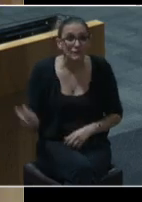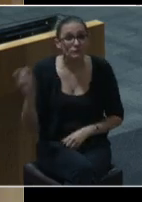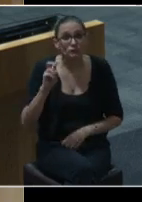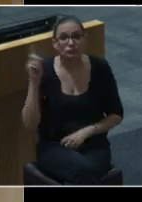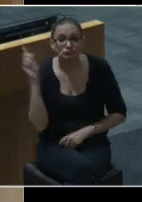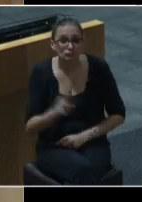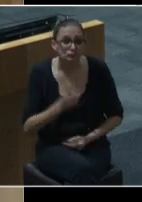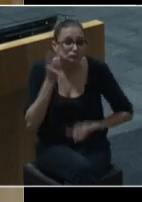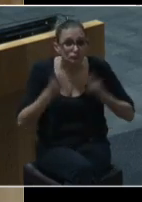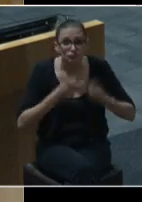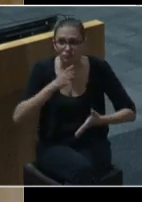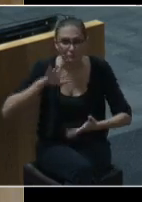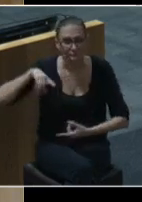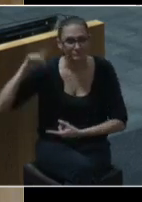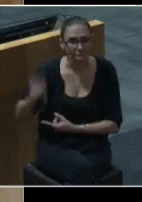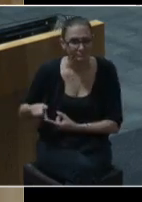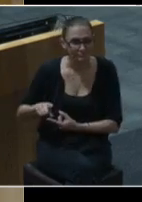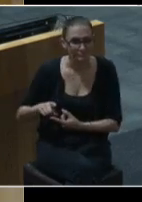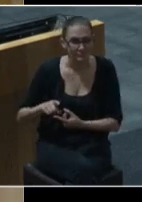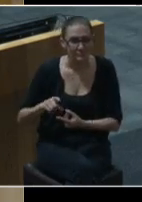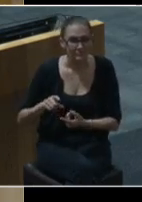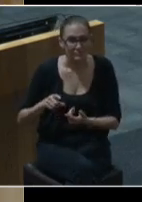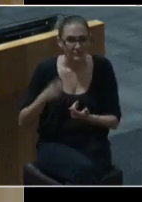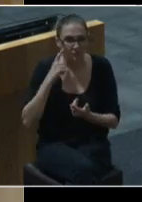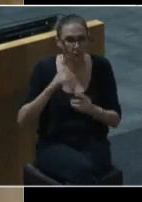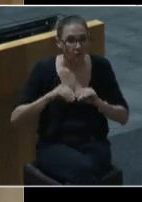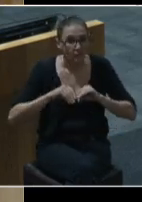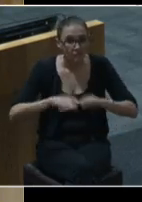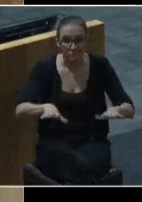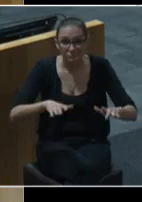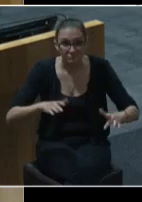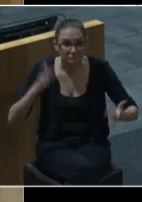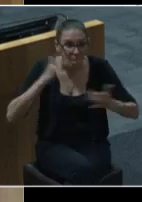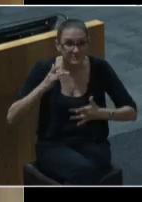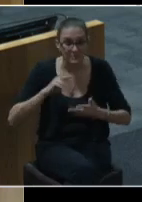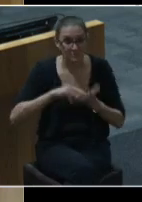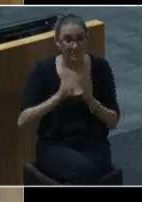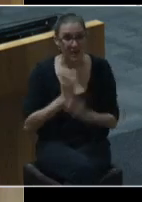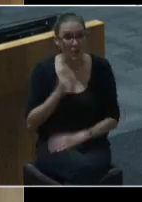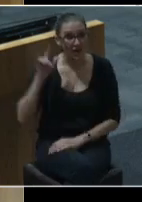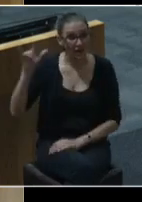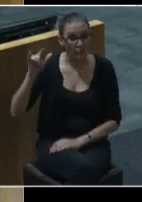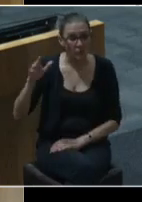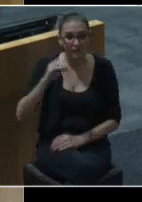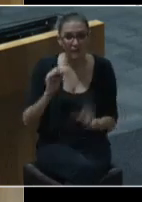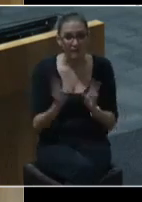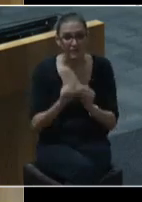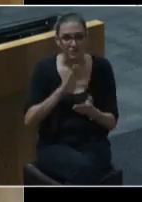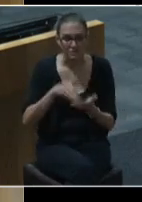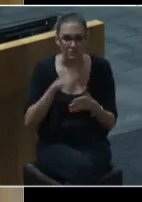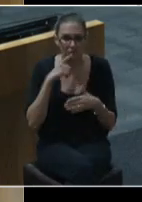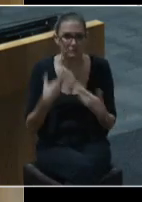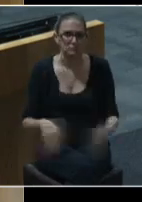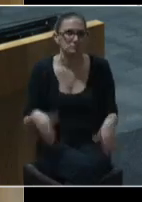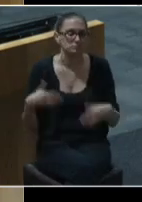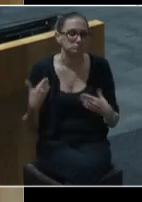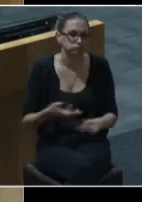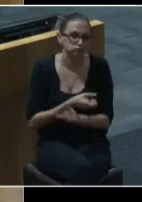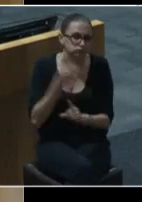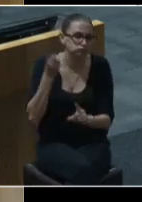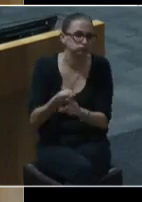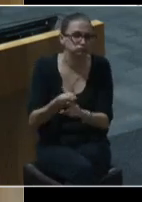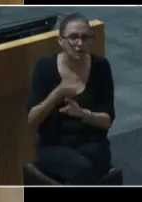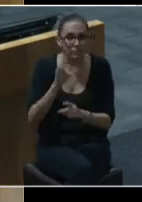mandates to mitigate the spread of the disease, our airport and convention center have been particularly hard hit, with these departments anticipating